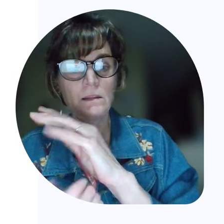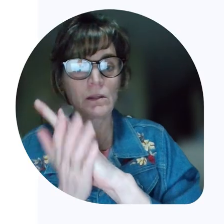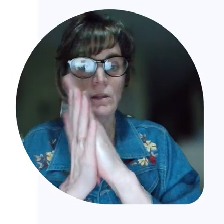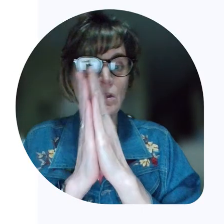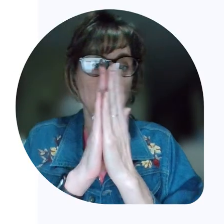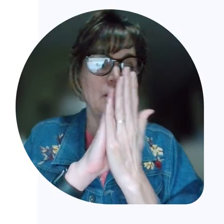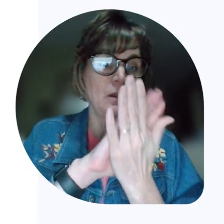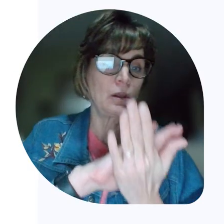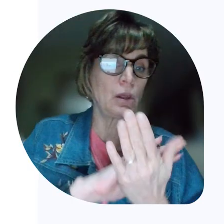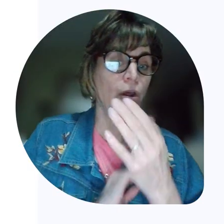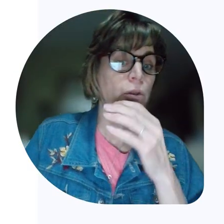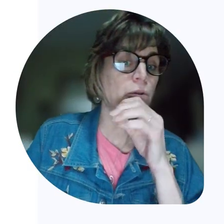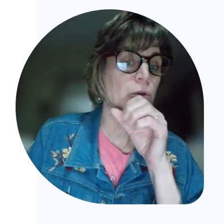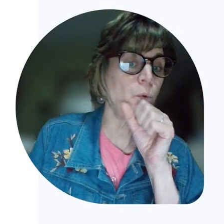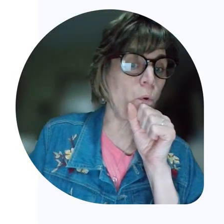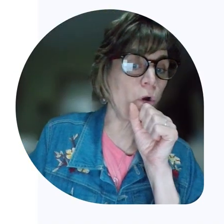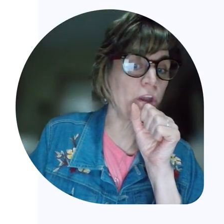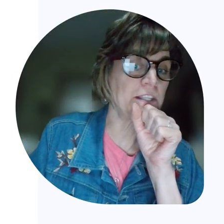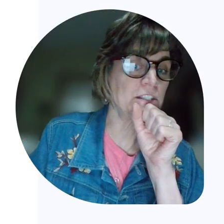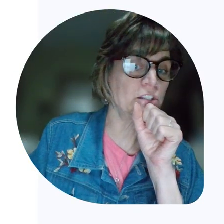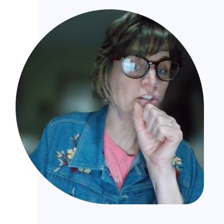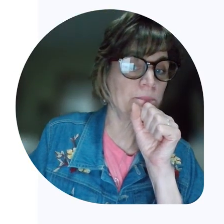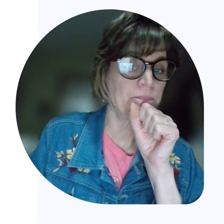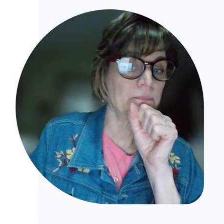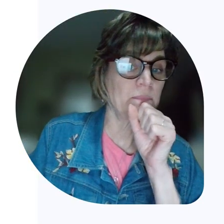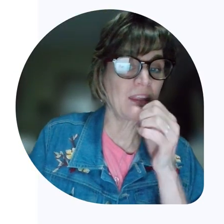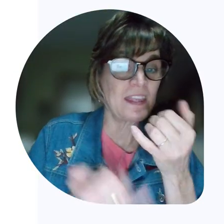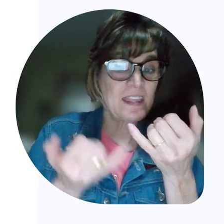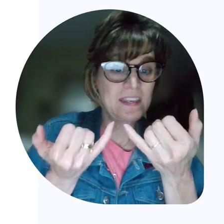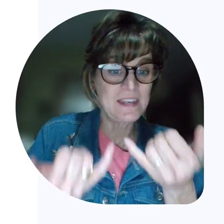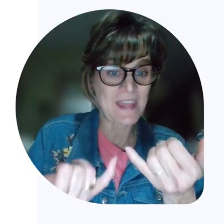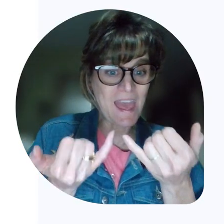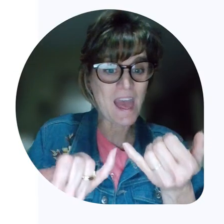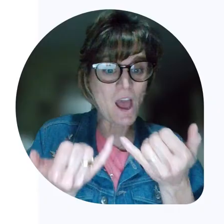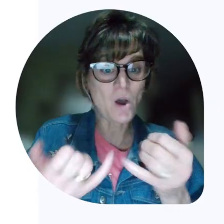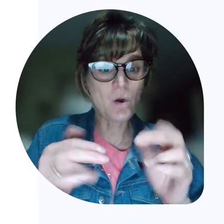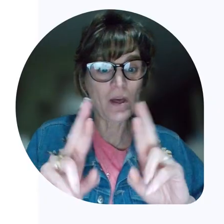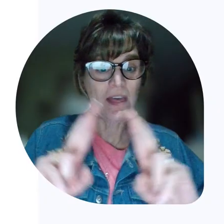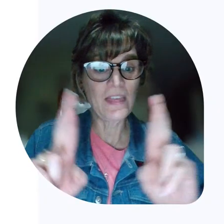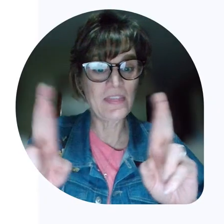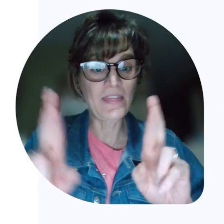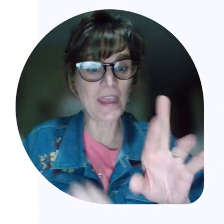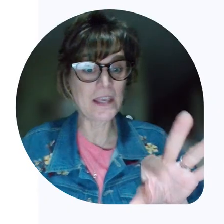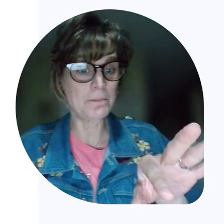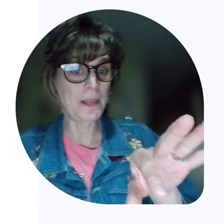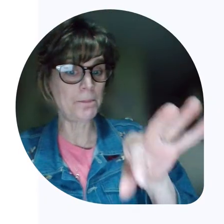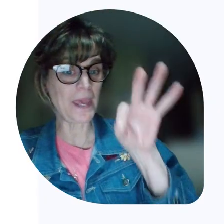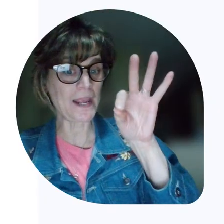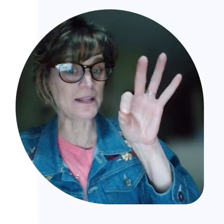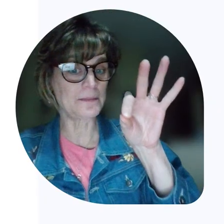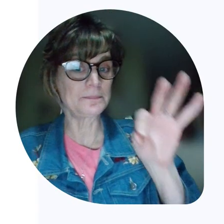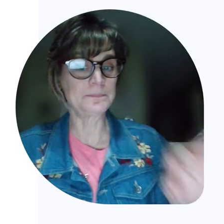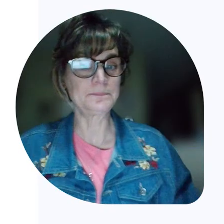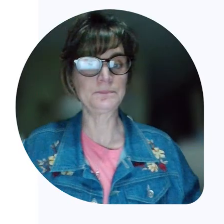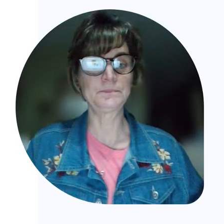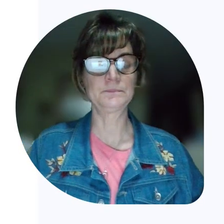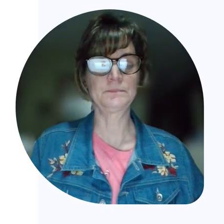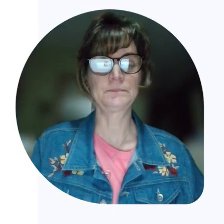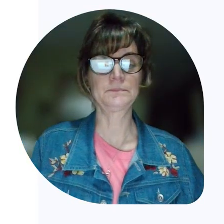to orange. Now, they can be picked.